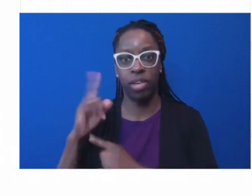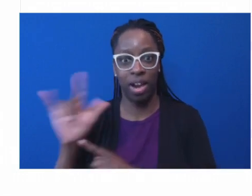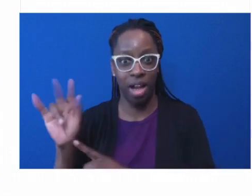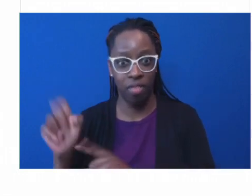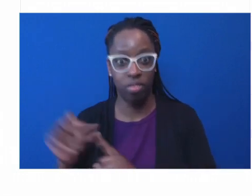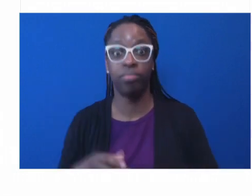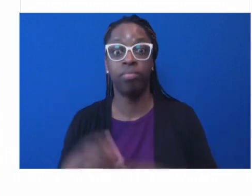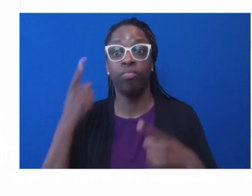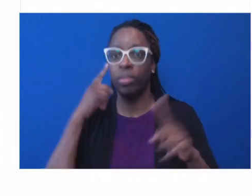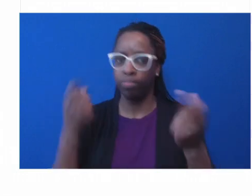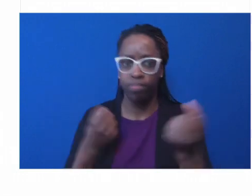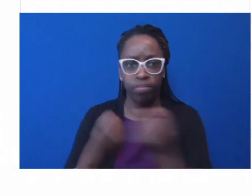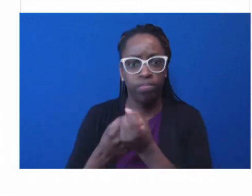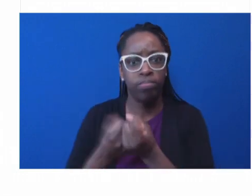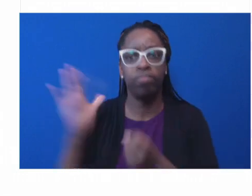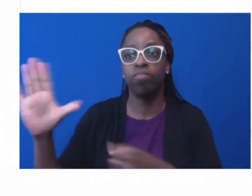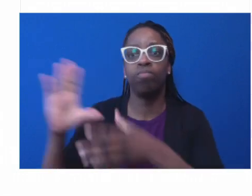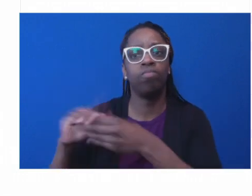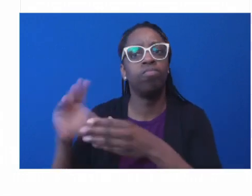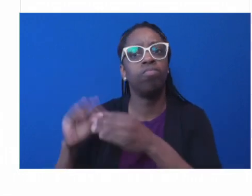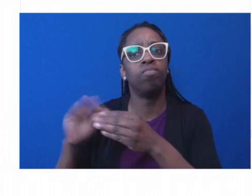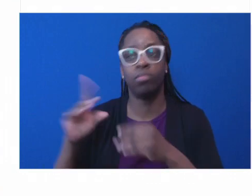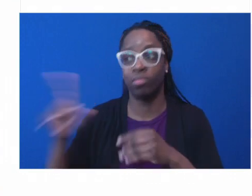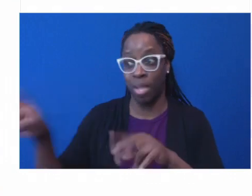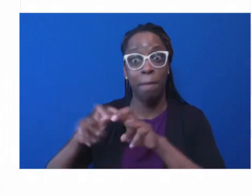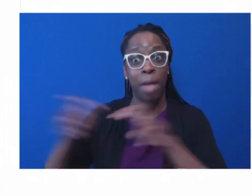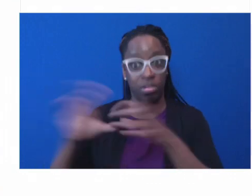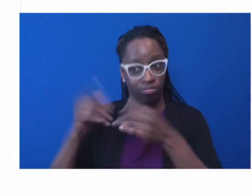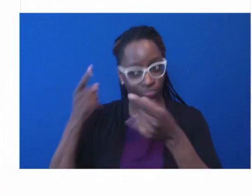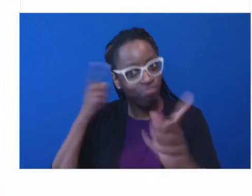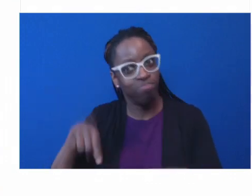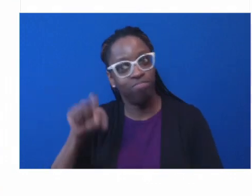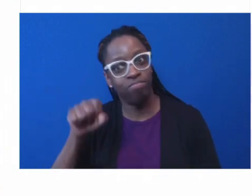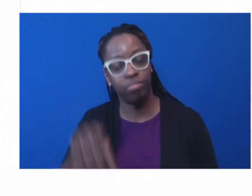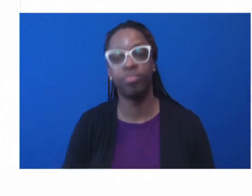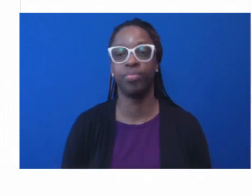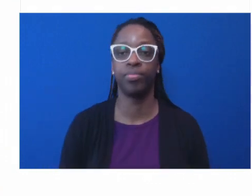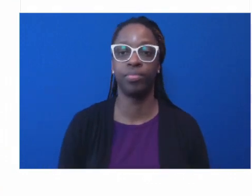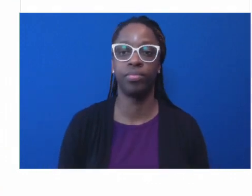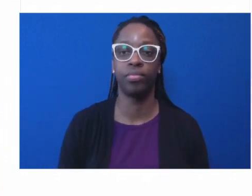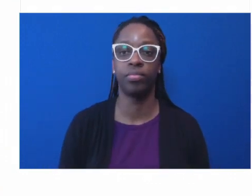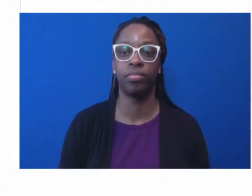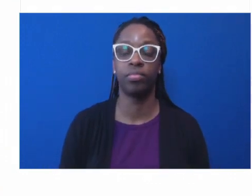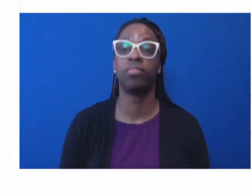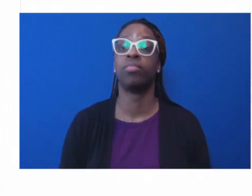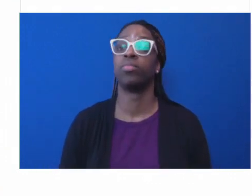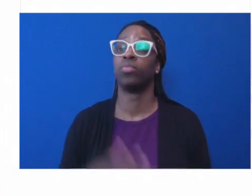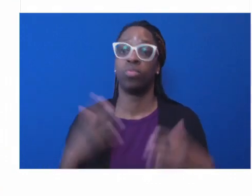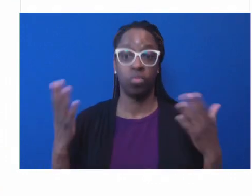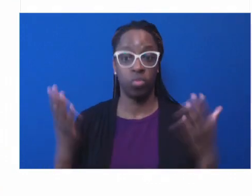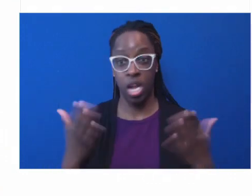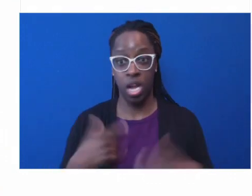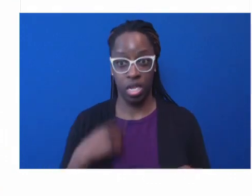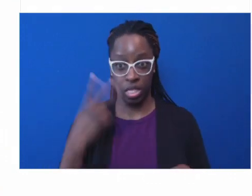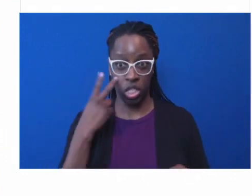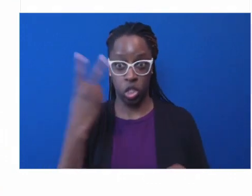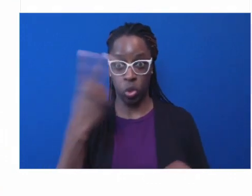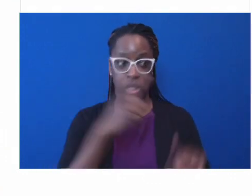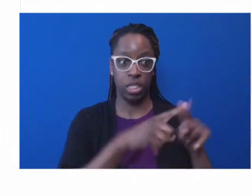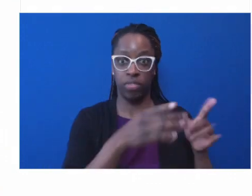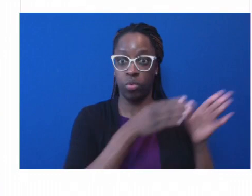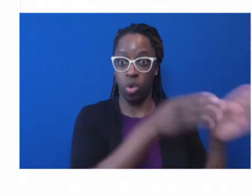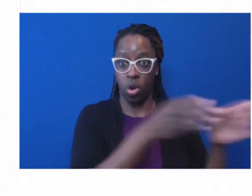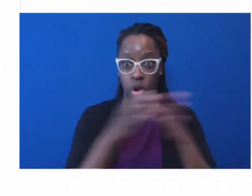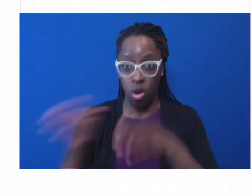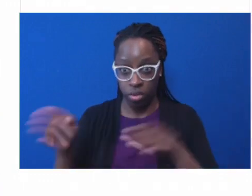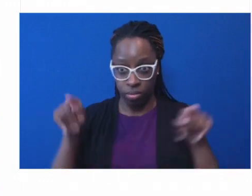The way I frame it is that there are two ways to end the pandemic. By the way, both will see the end of the pandemic.